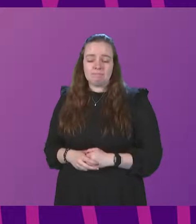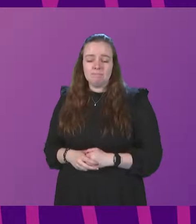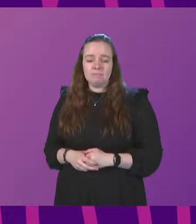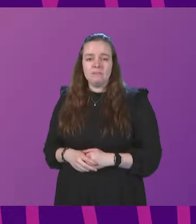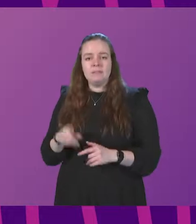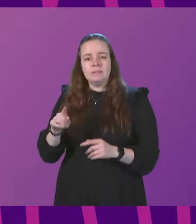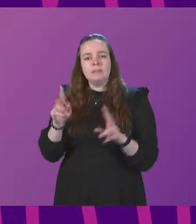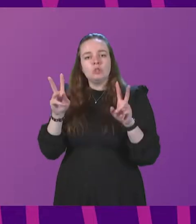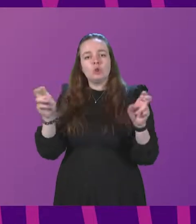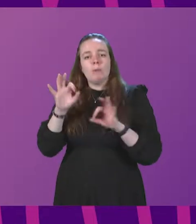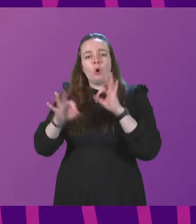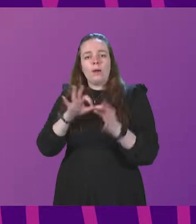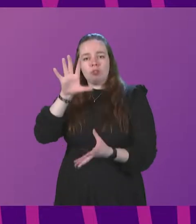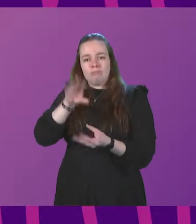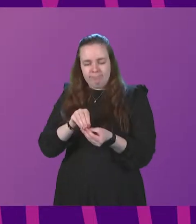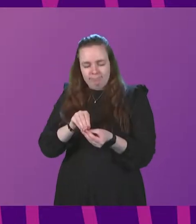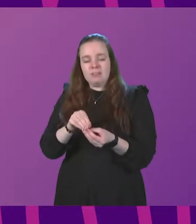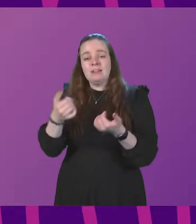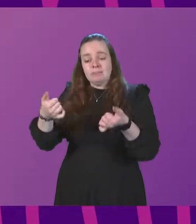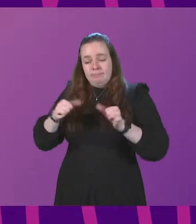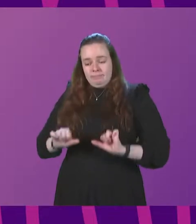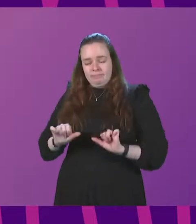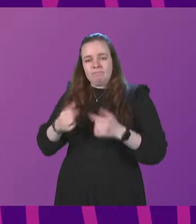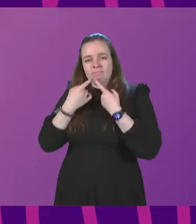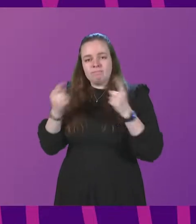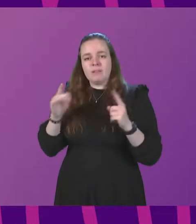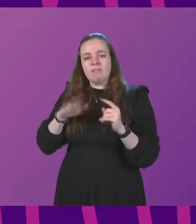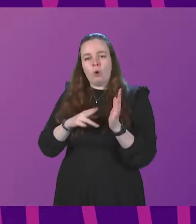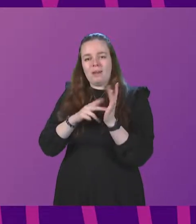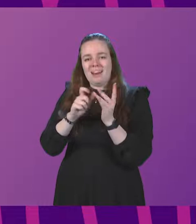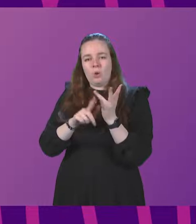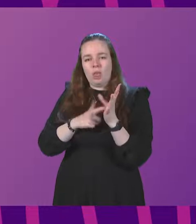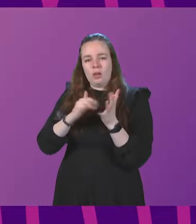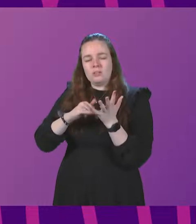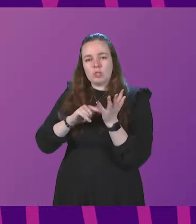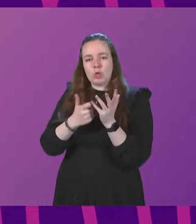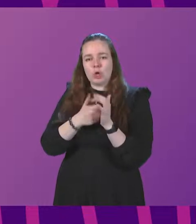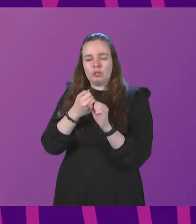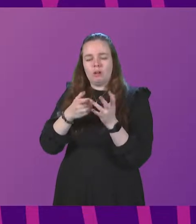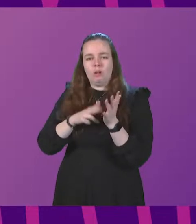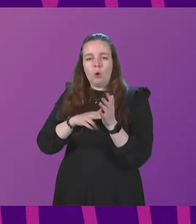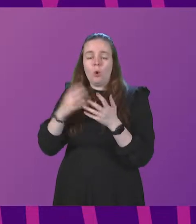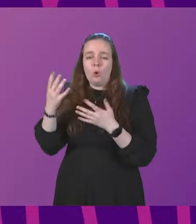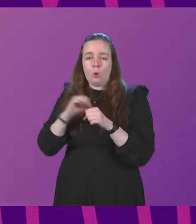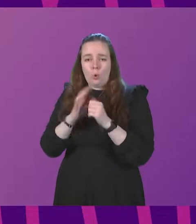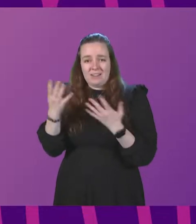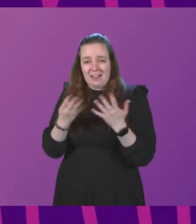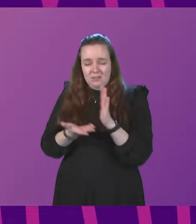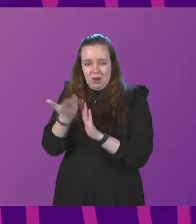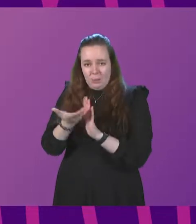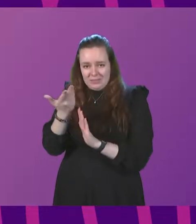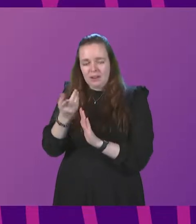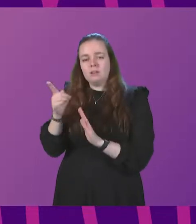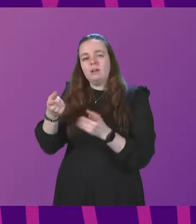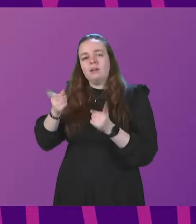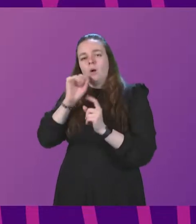That concludes topical questions. The next item of business is a statement by Nicola Sturgeon on COVID-19 update. The First Minister will take questions